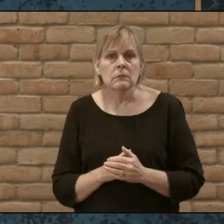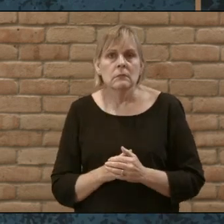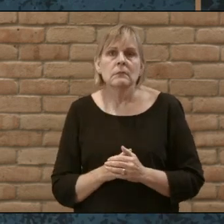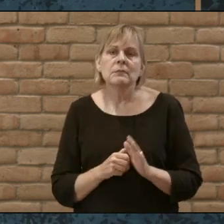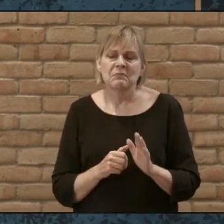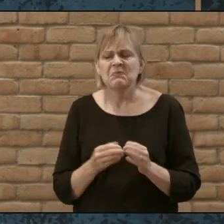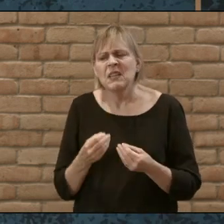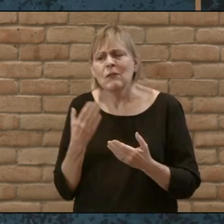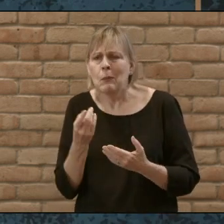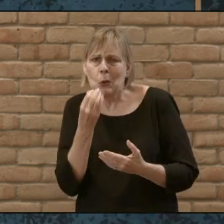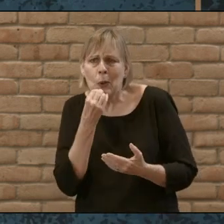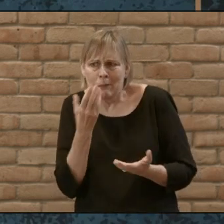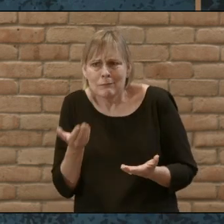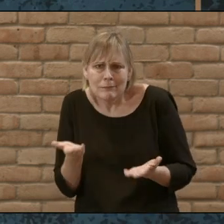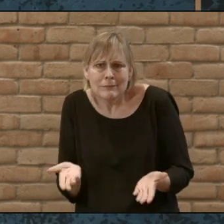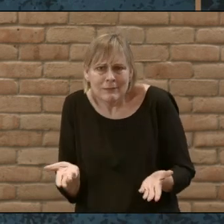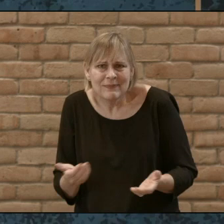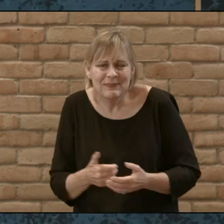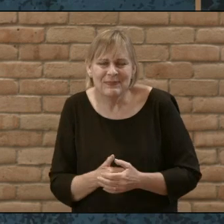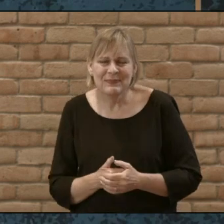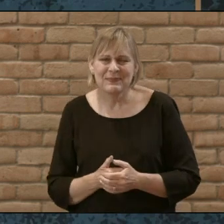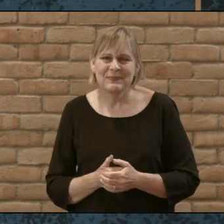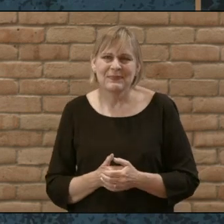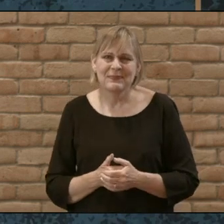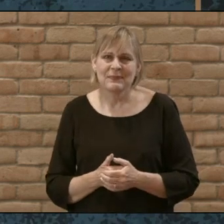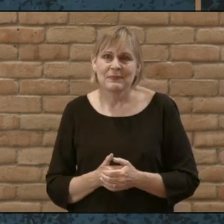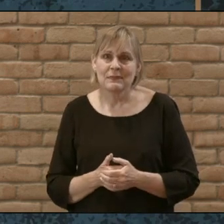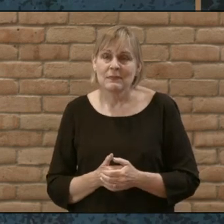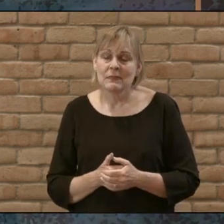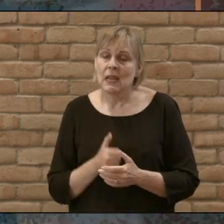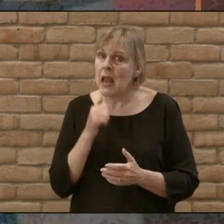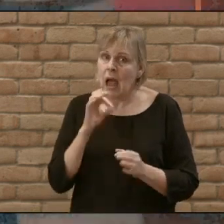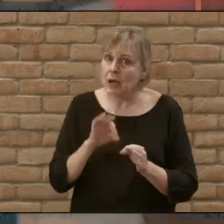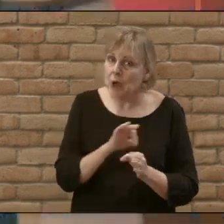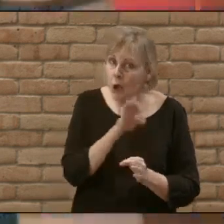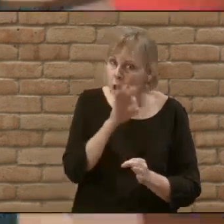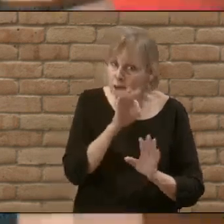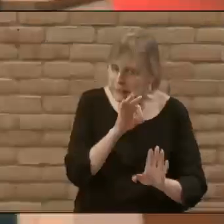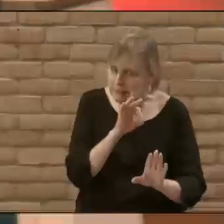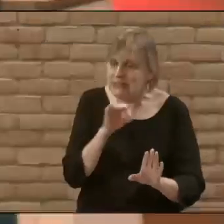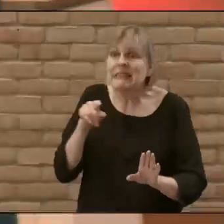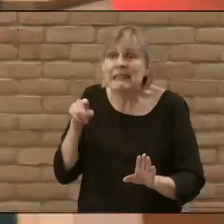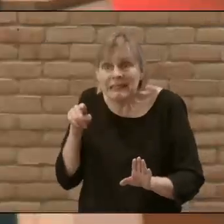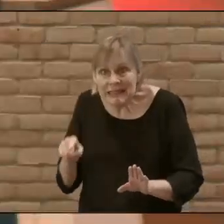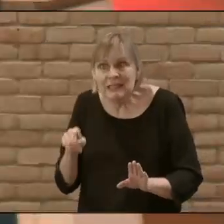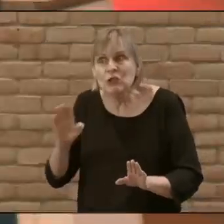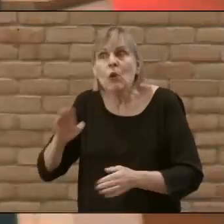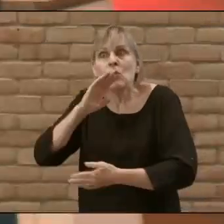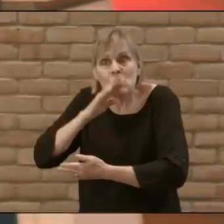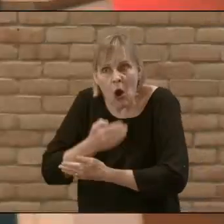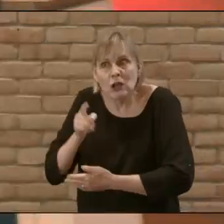her something to eat this is not a ghost this is actually her and she's hungry